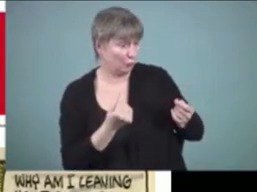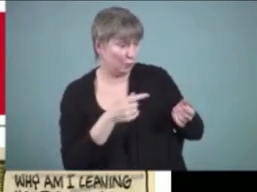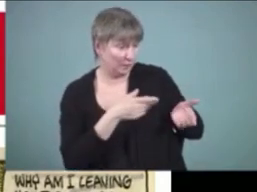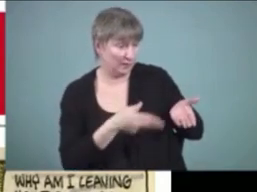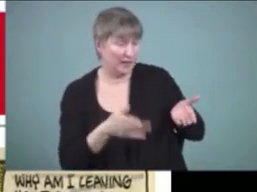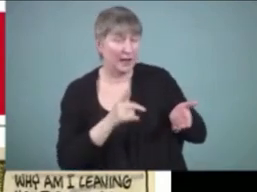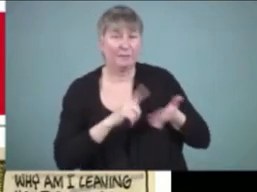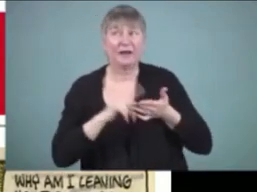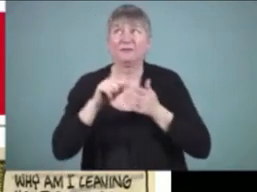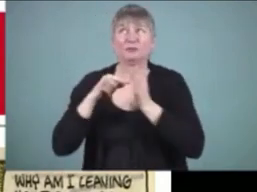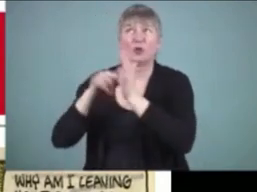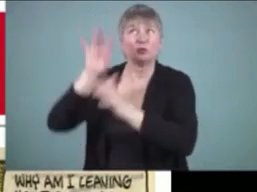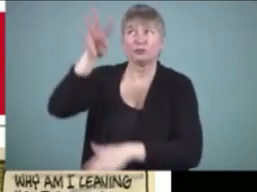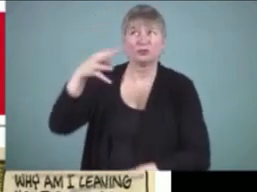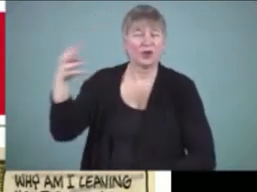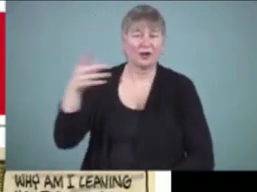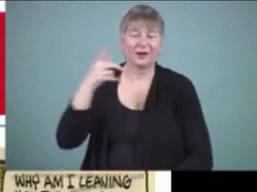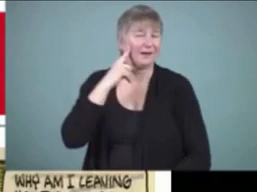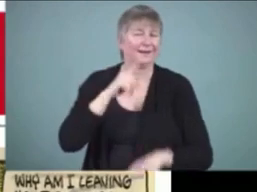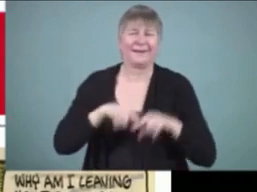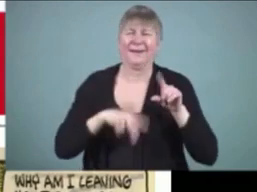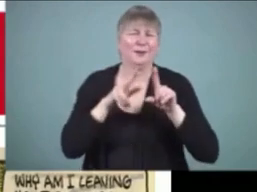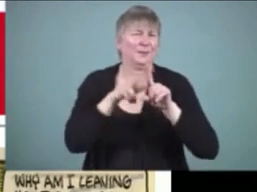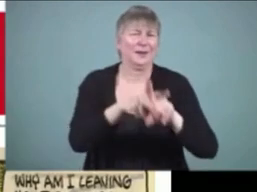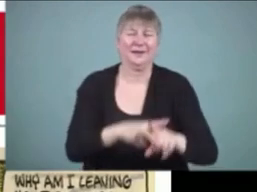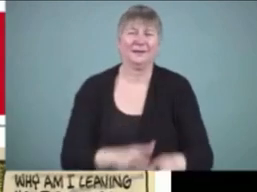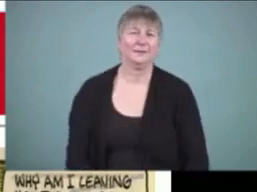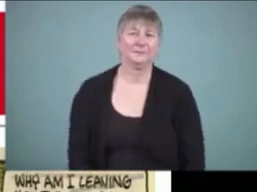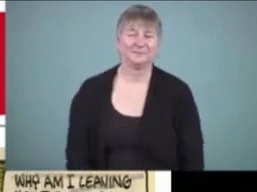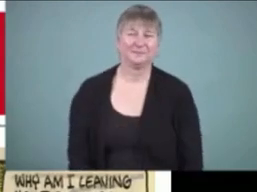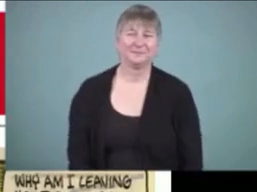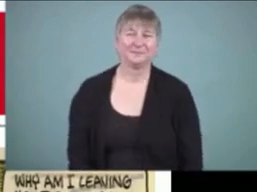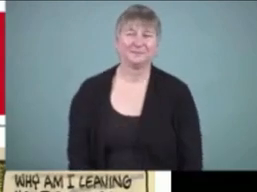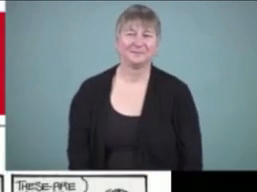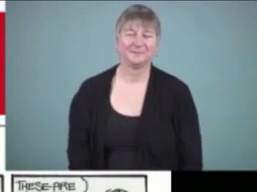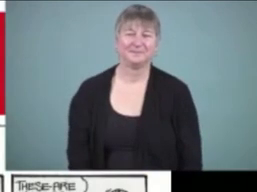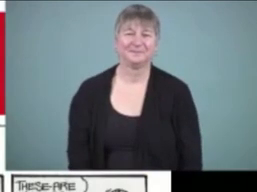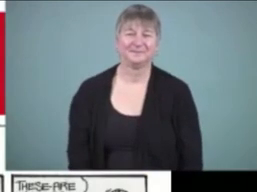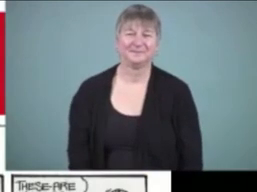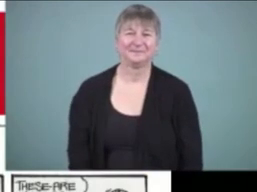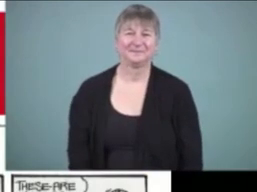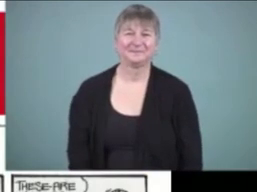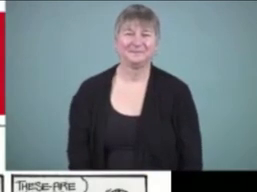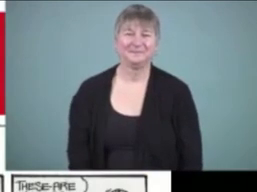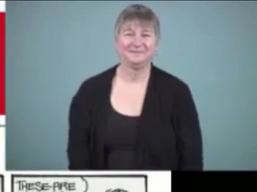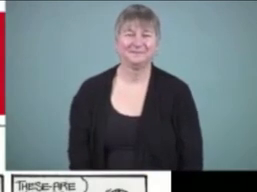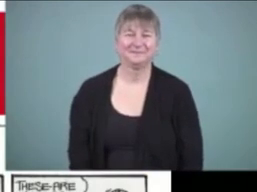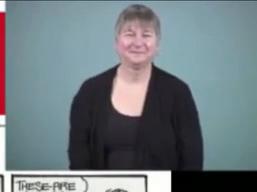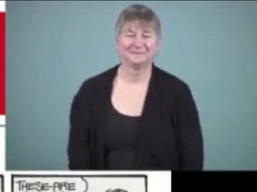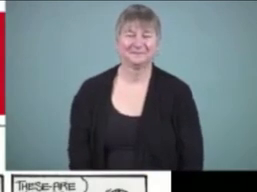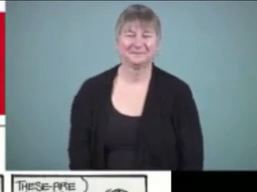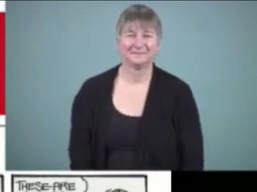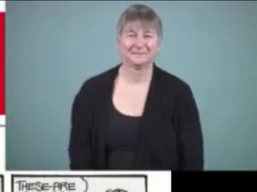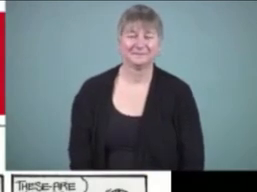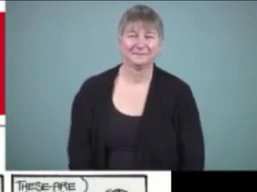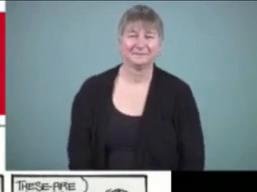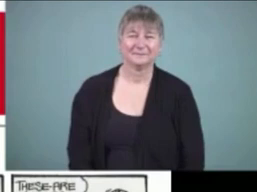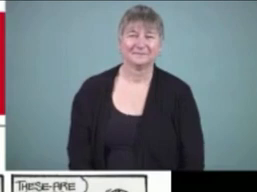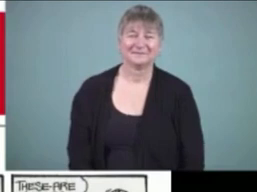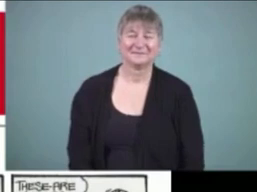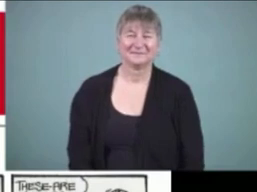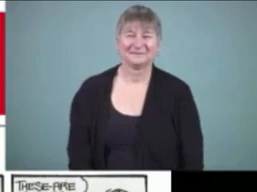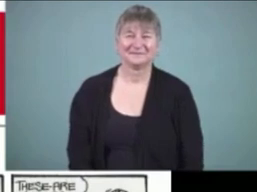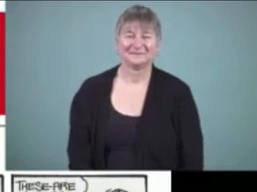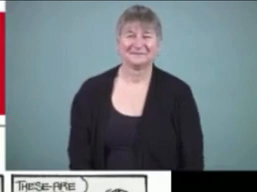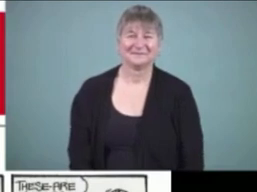going to know what to do next slide and just to finish off um